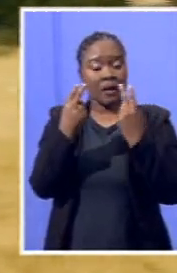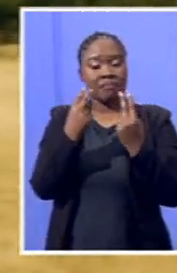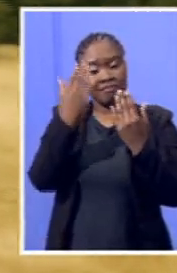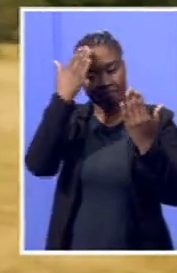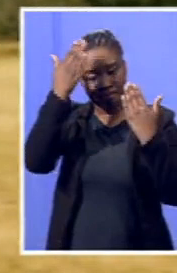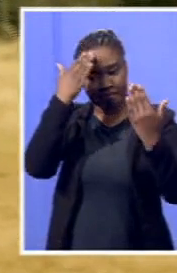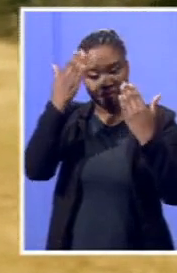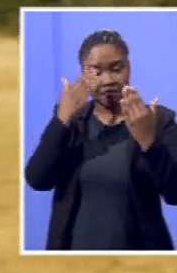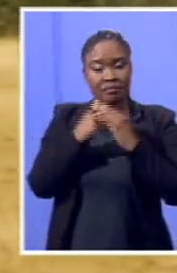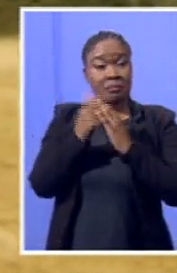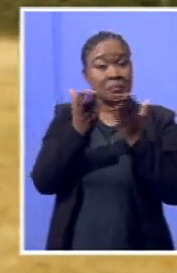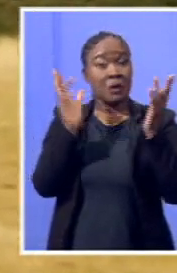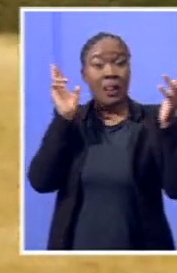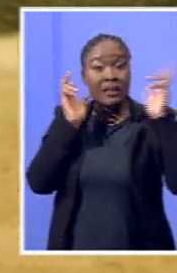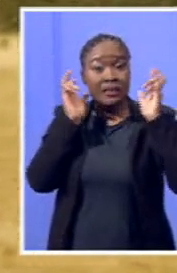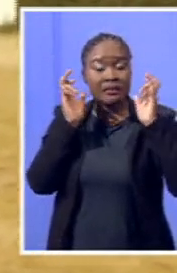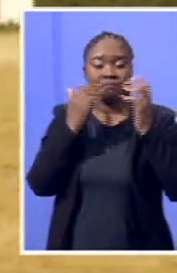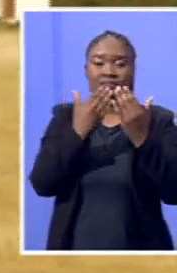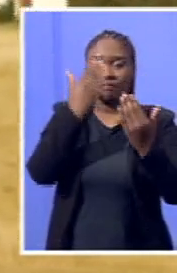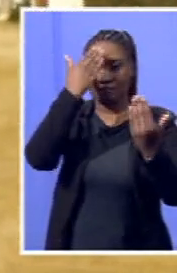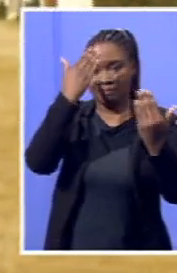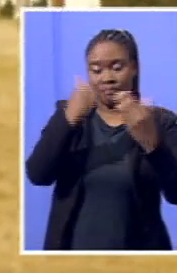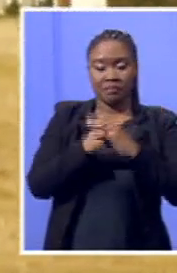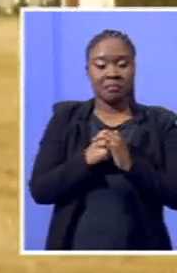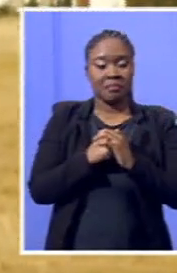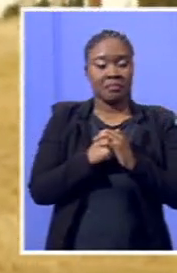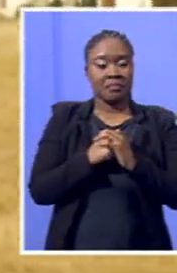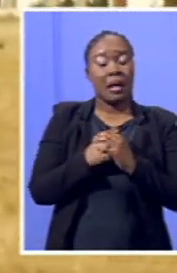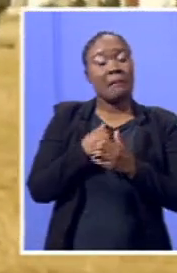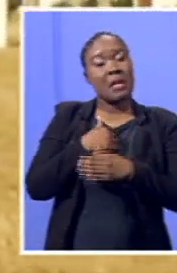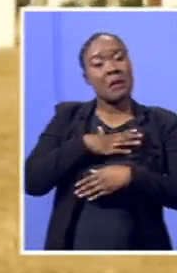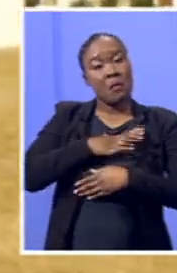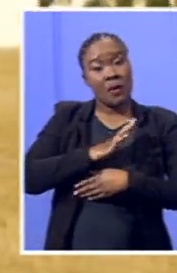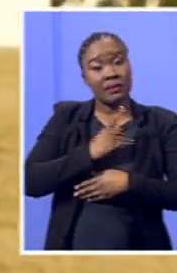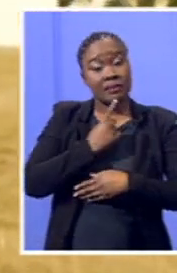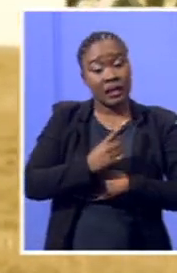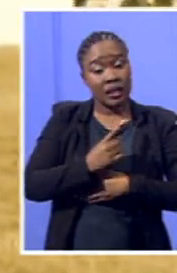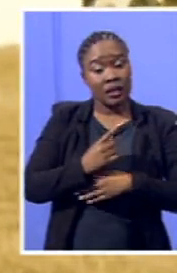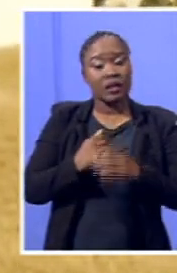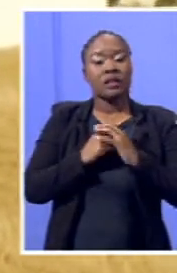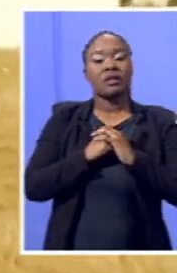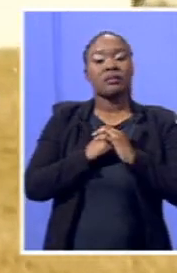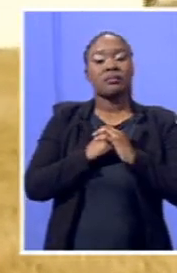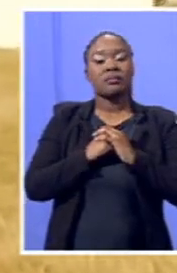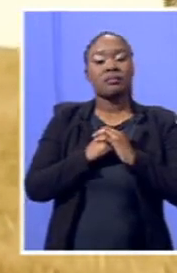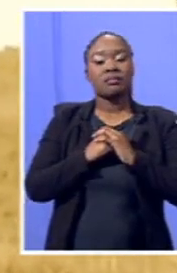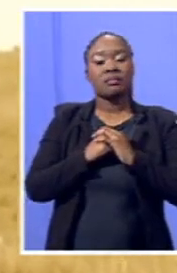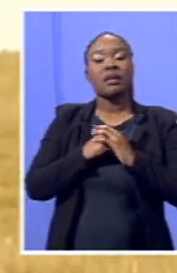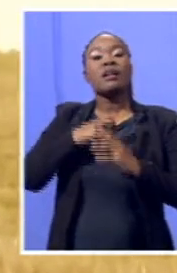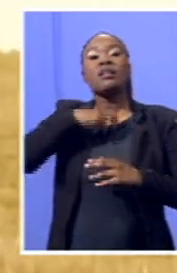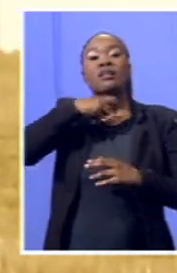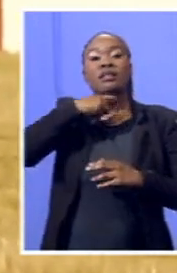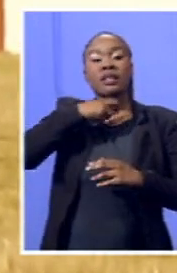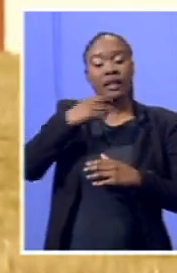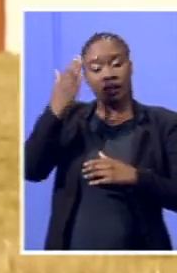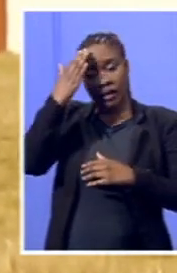the viewers and the listeners at home. I would love to start first by observing the king. Azul Banzi?